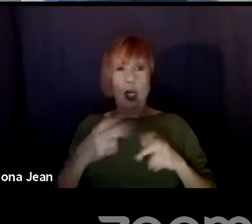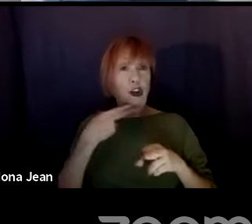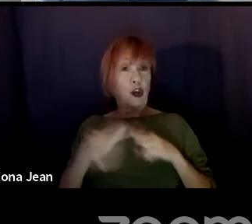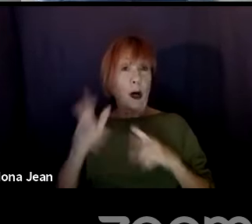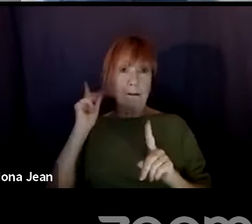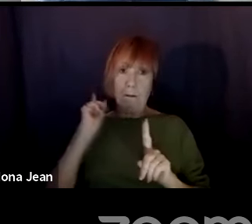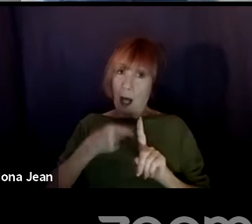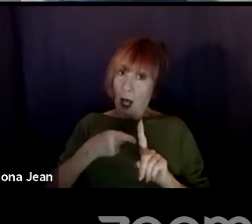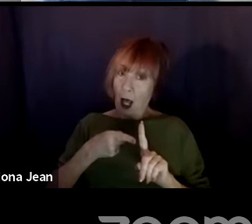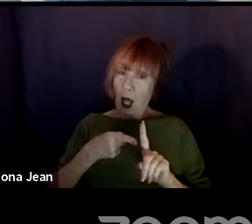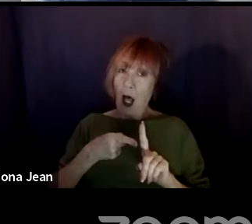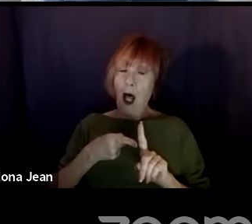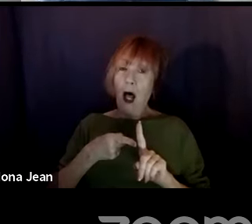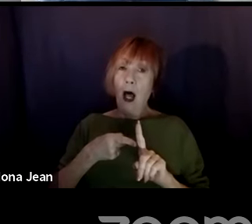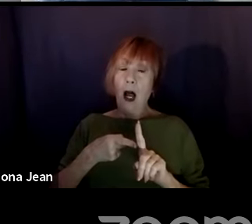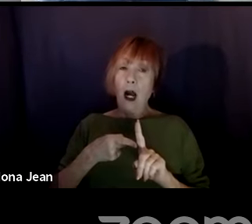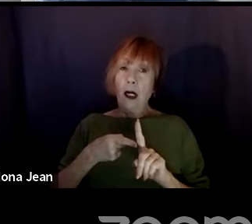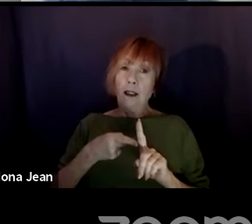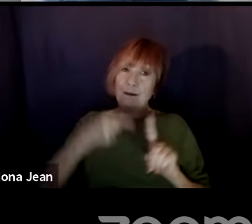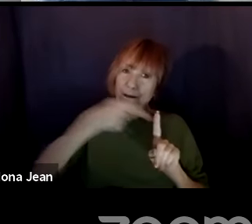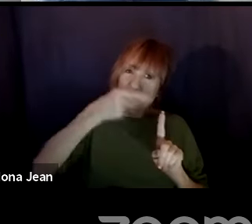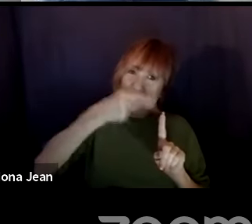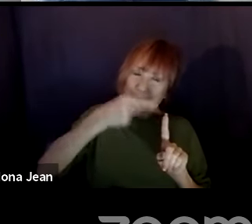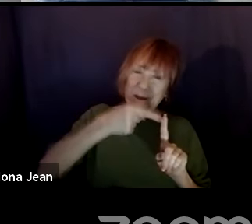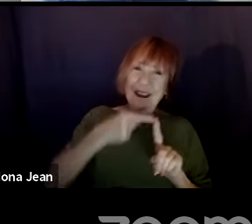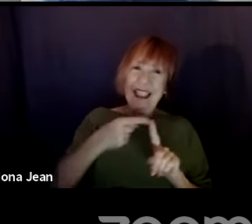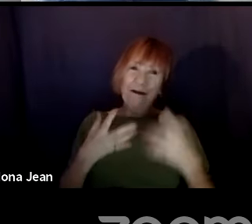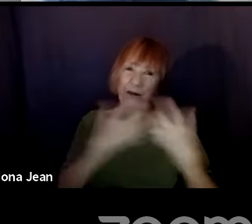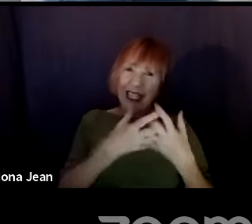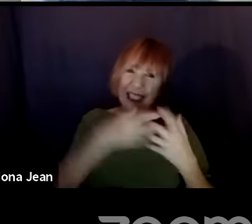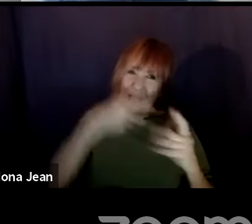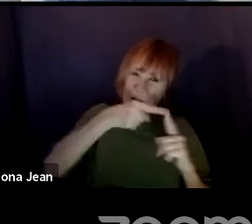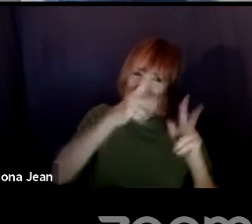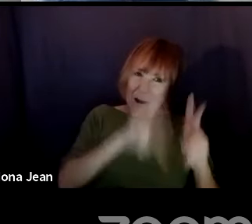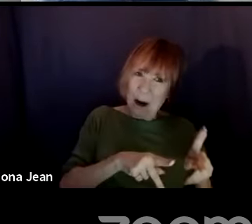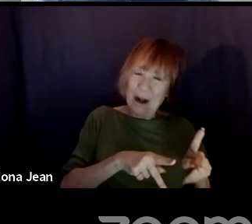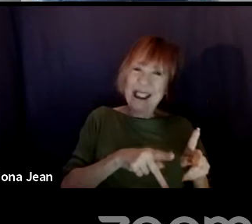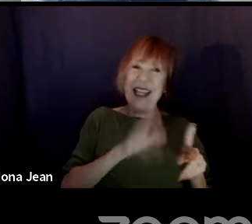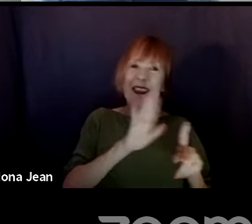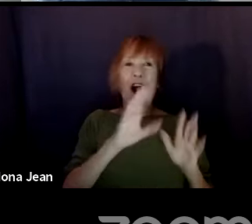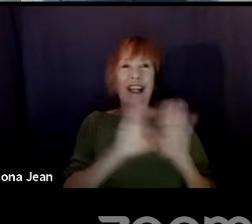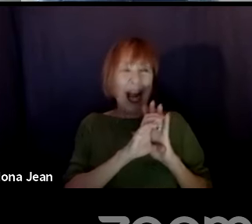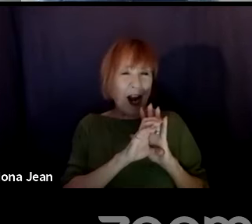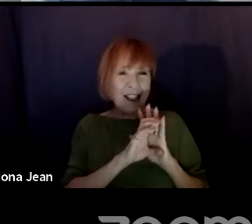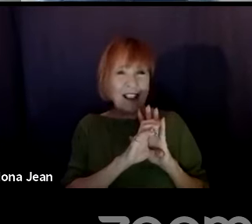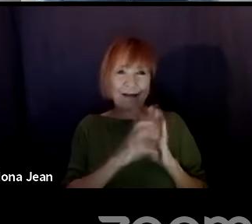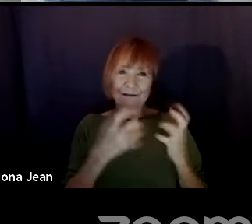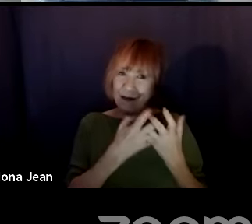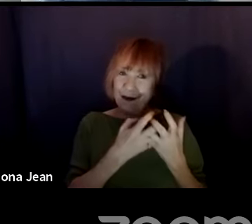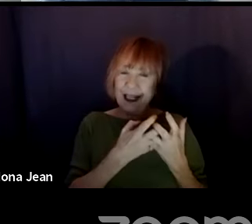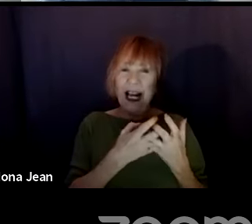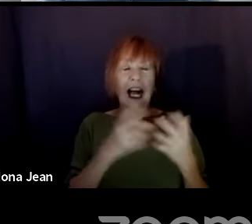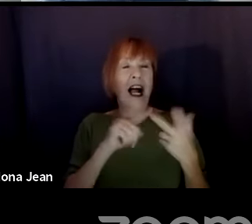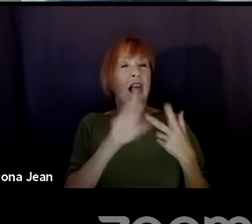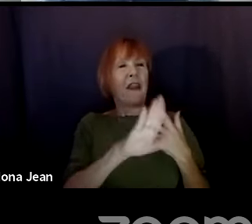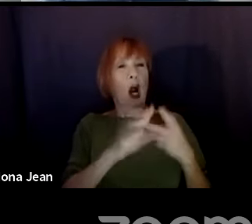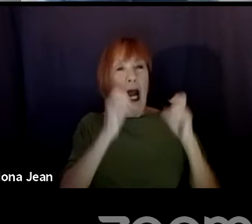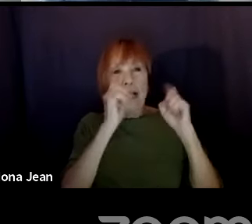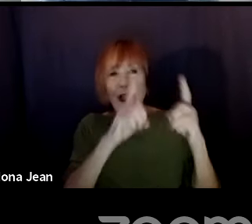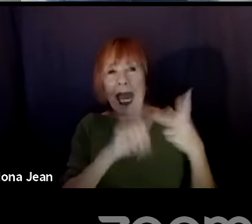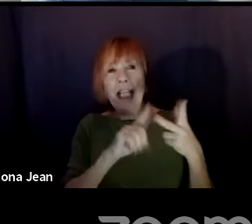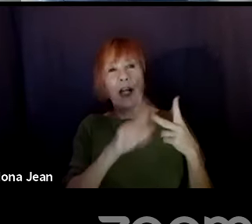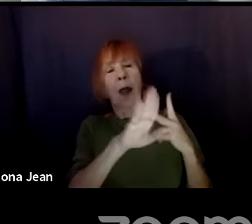specific to that partition, that partition. Oh, I'm sorry. That particular person's character, uh, education background,